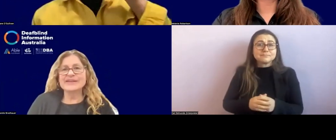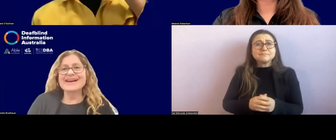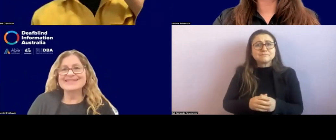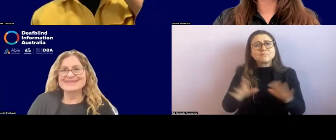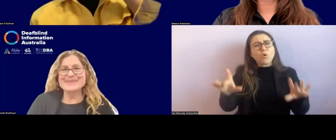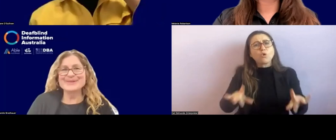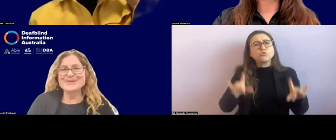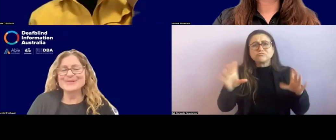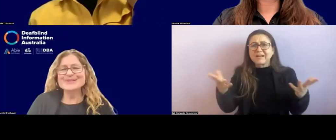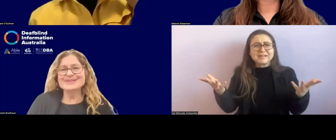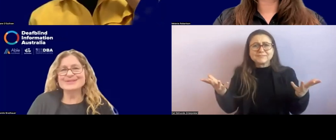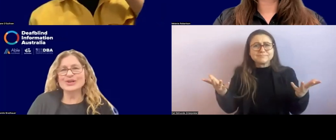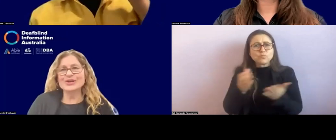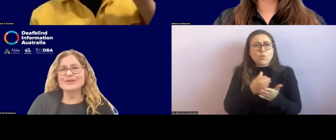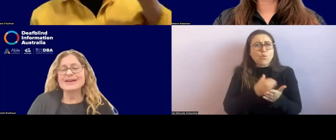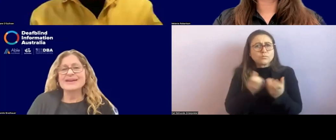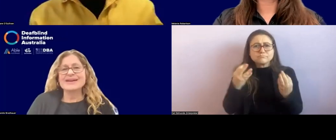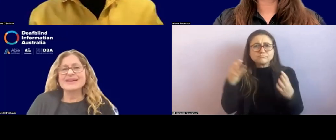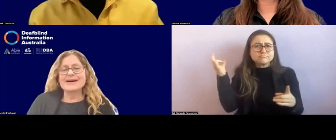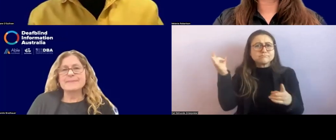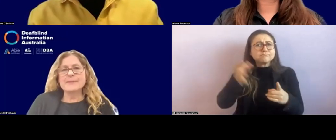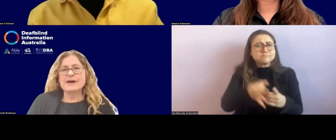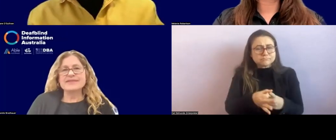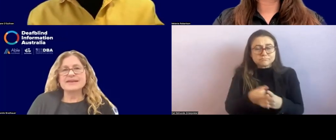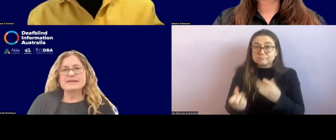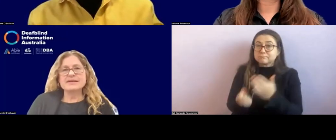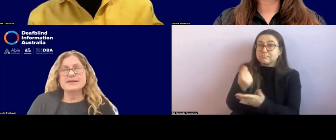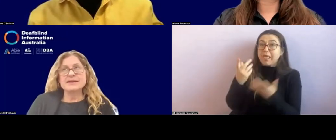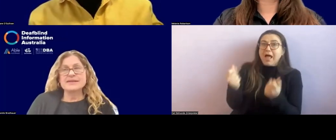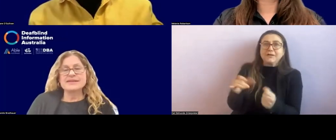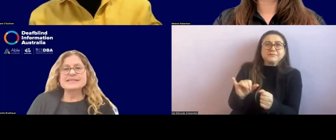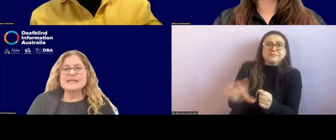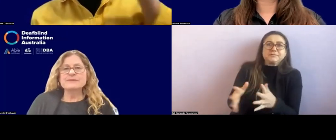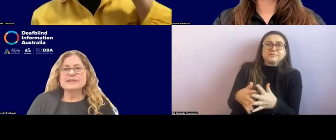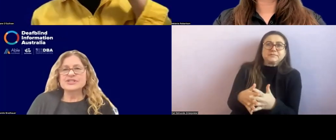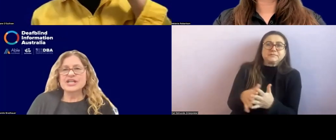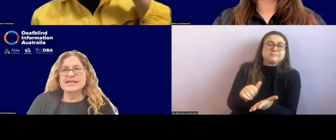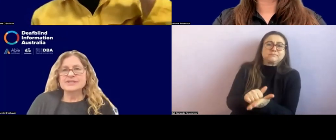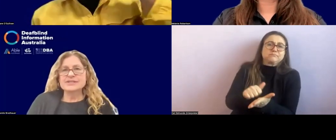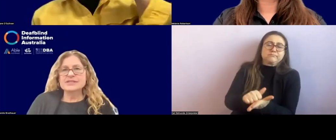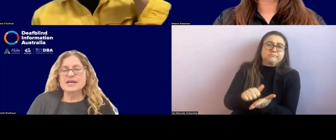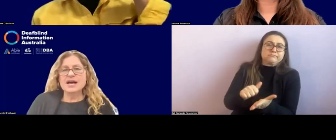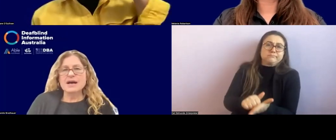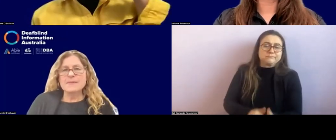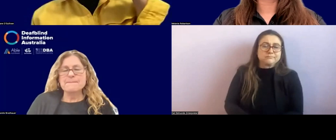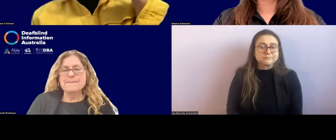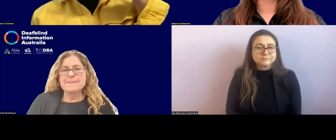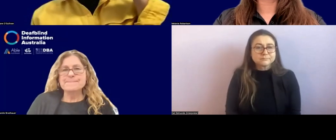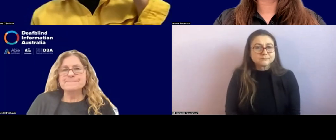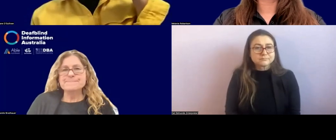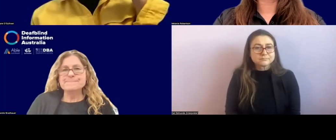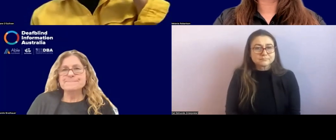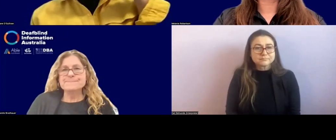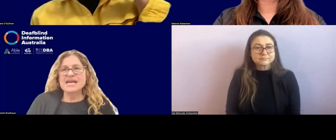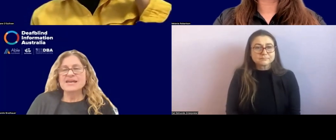years where there hasn't been a course. So, um, I think there's been a real change, um,